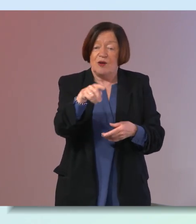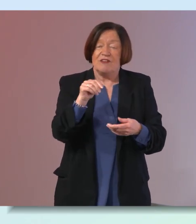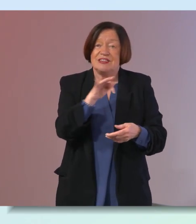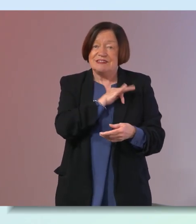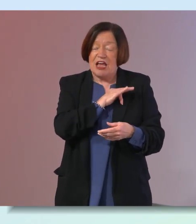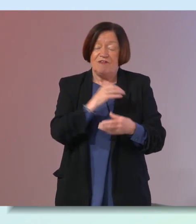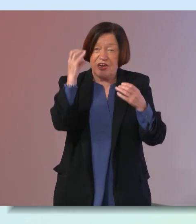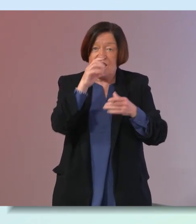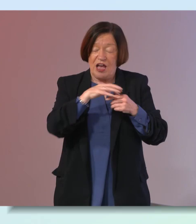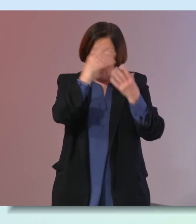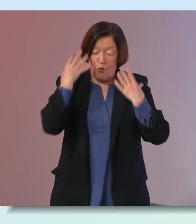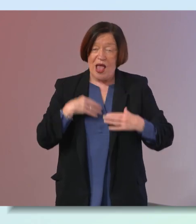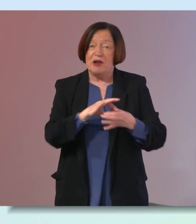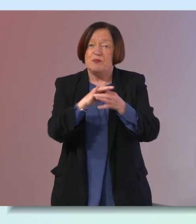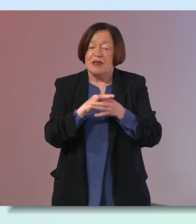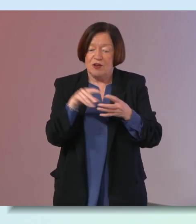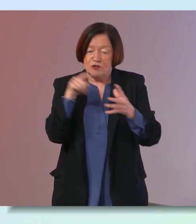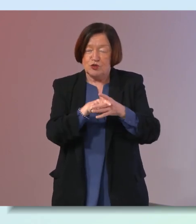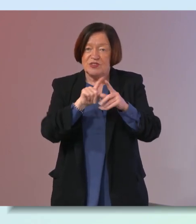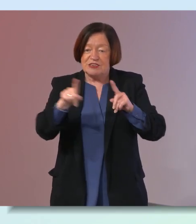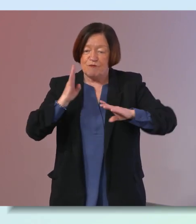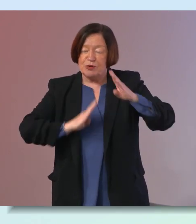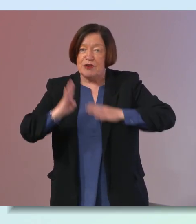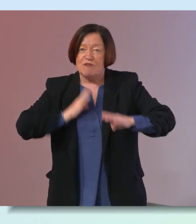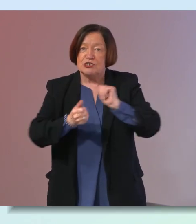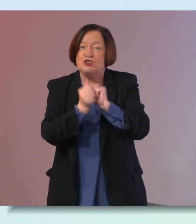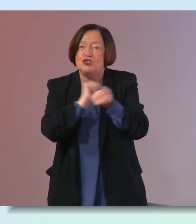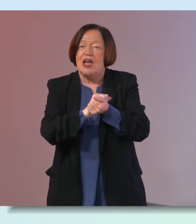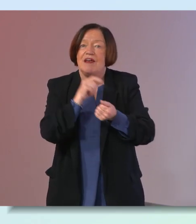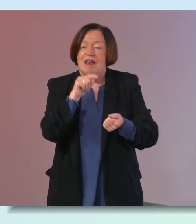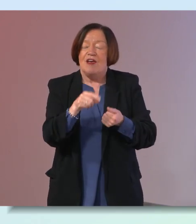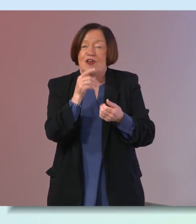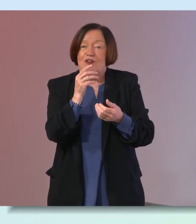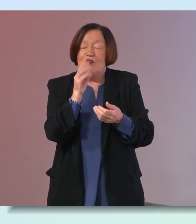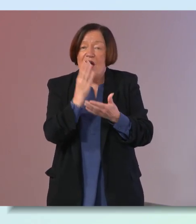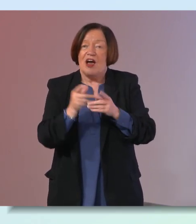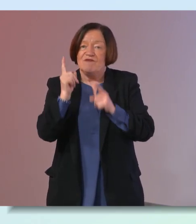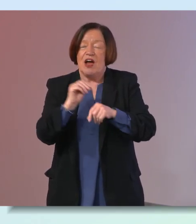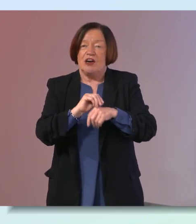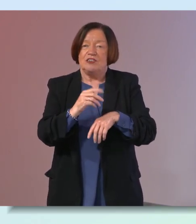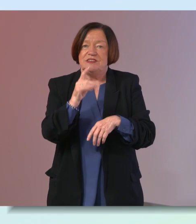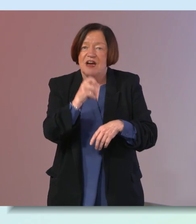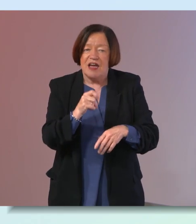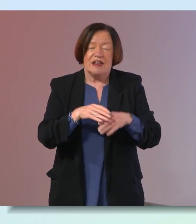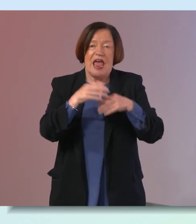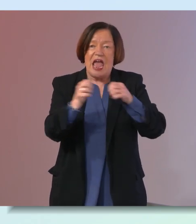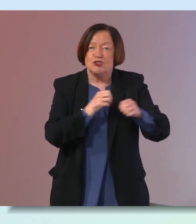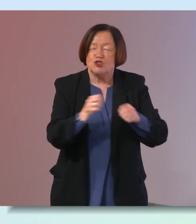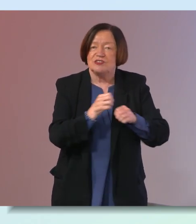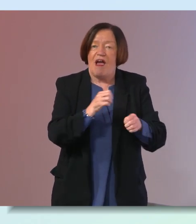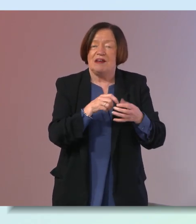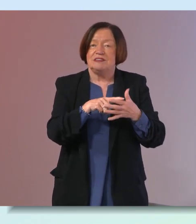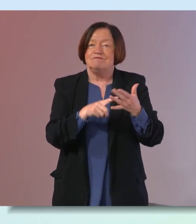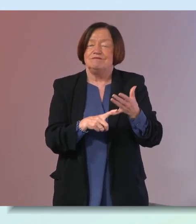and well-being journal which goes through all of those kind of behavior change aspects but also some advice on diet exercise um